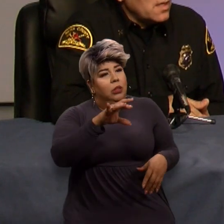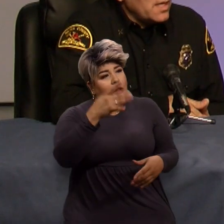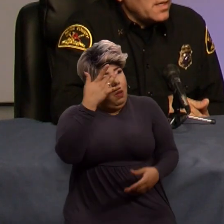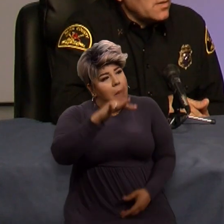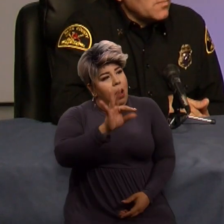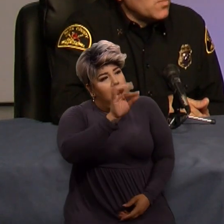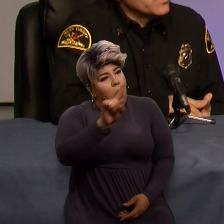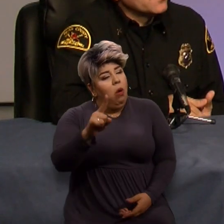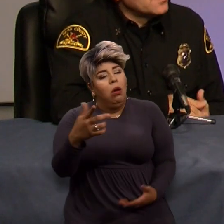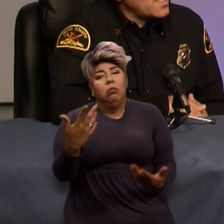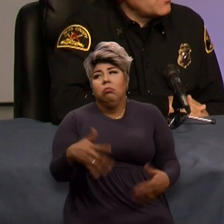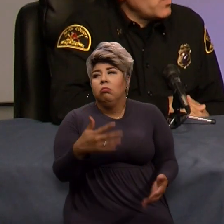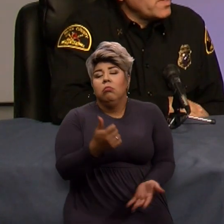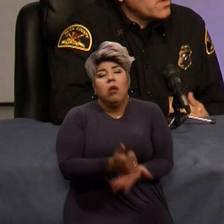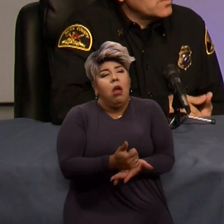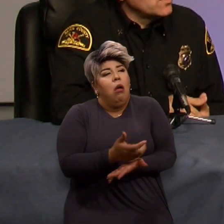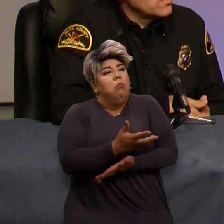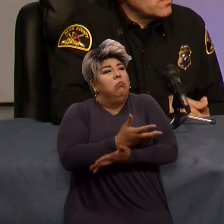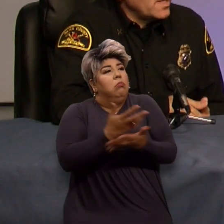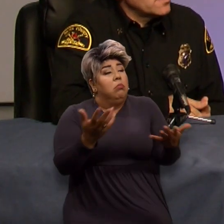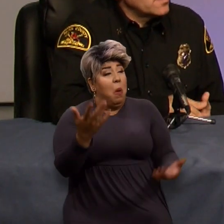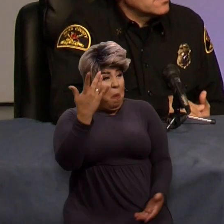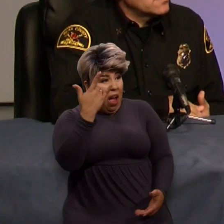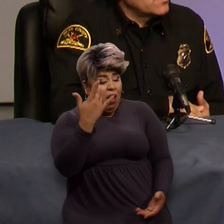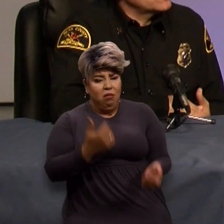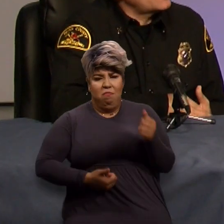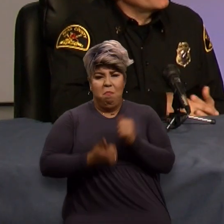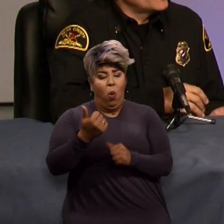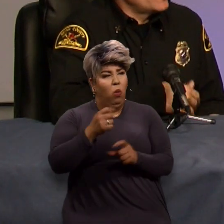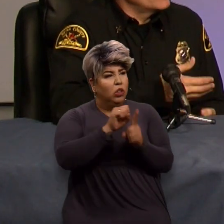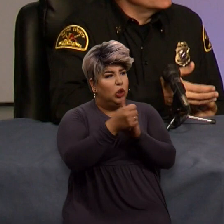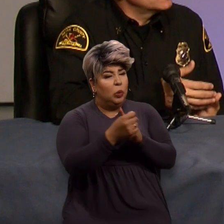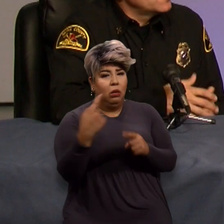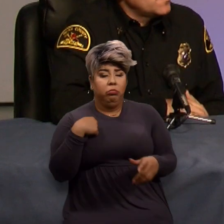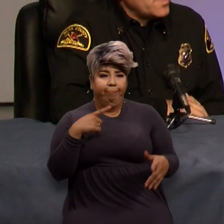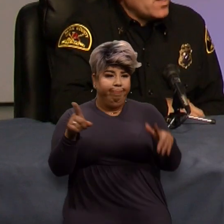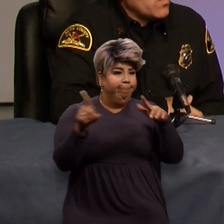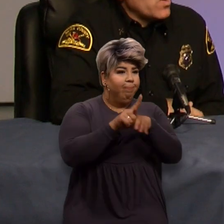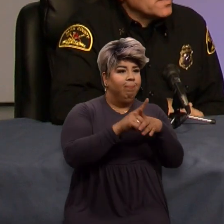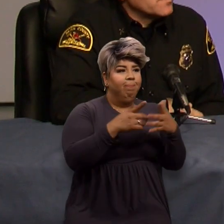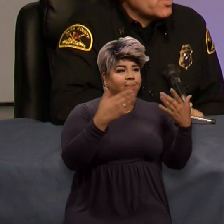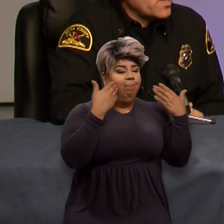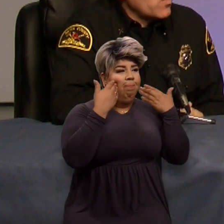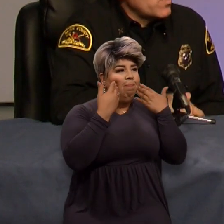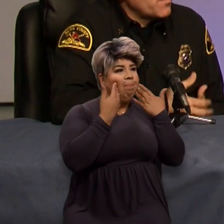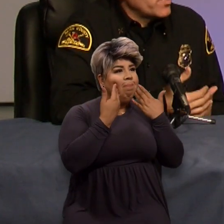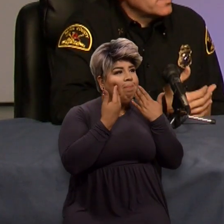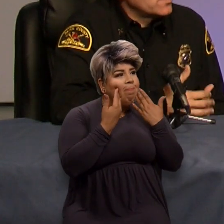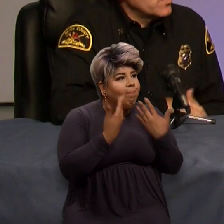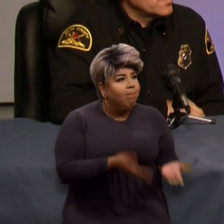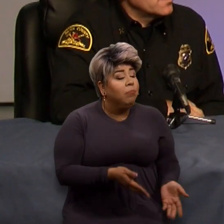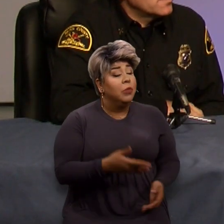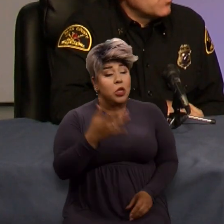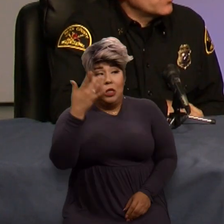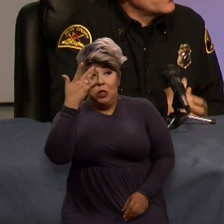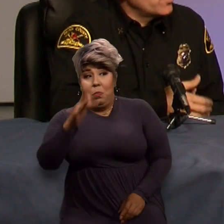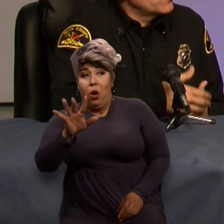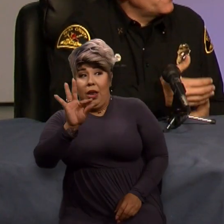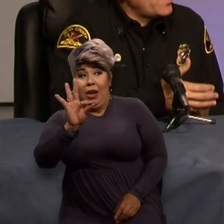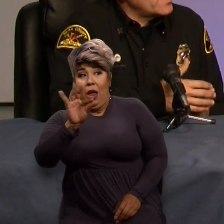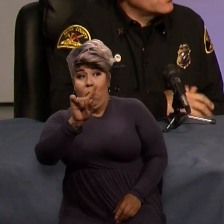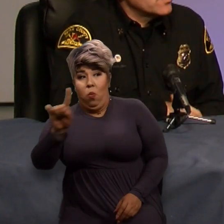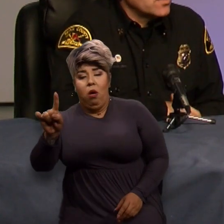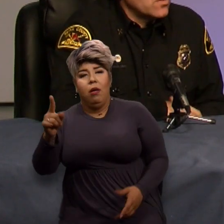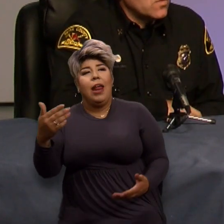most of the time when we go to incidents, there's a lot of unknowns. And what smart 911 brings to us is more